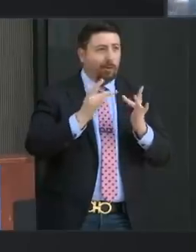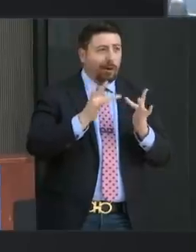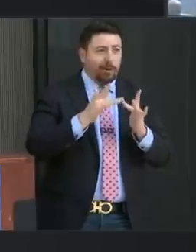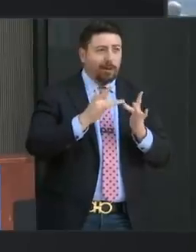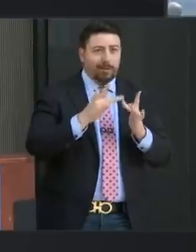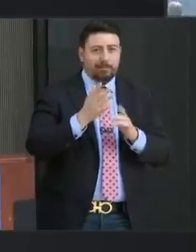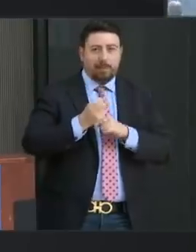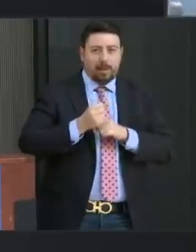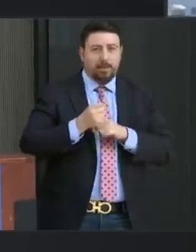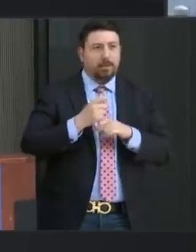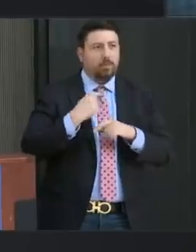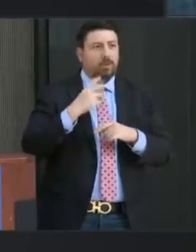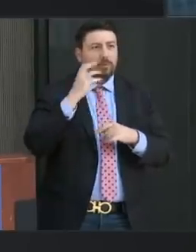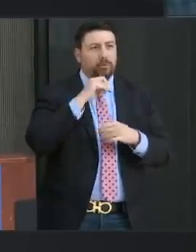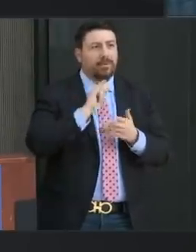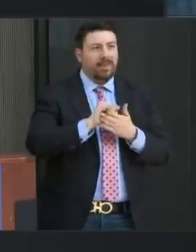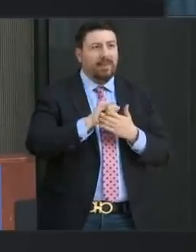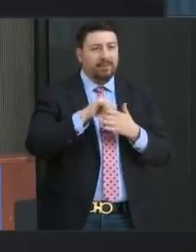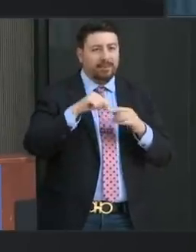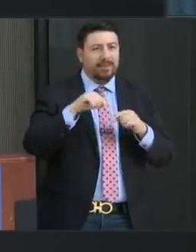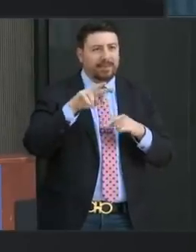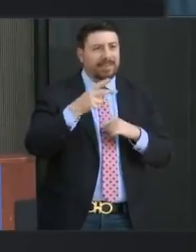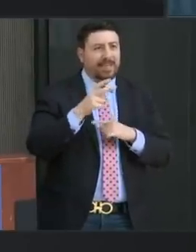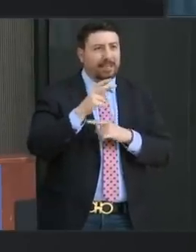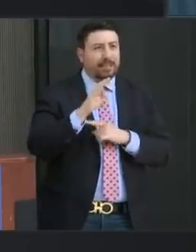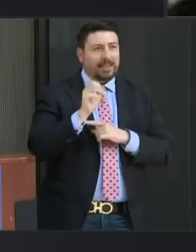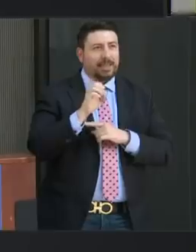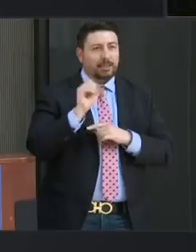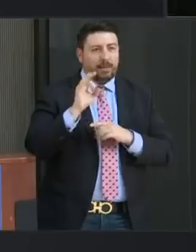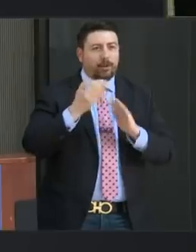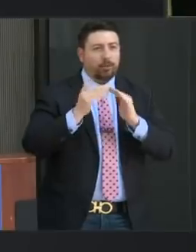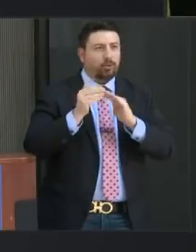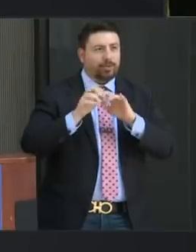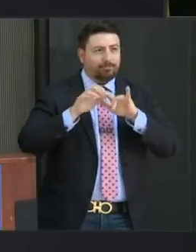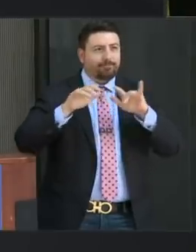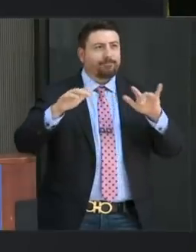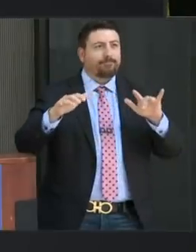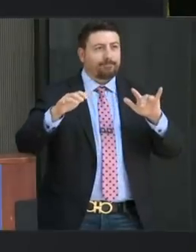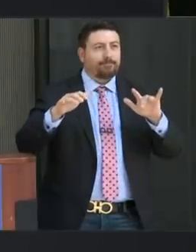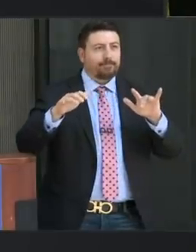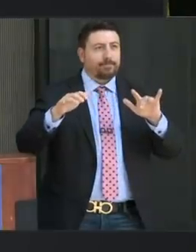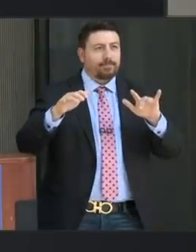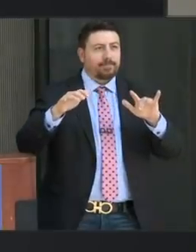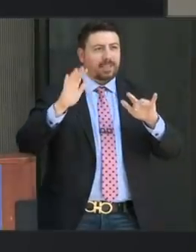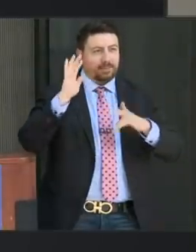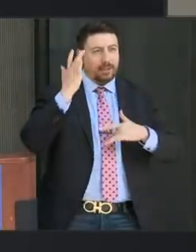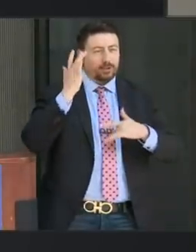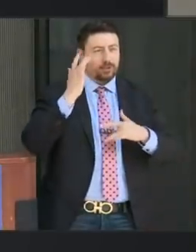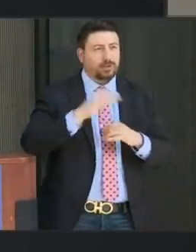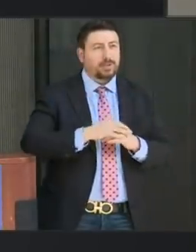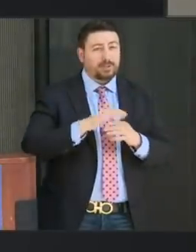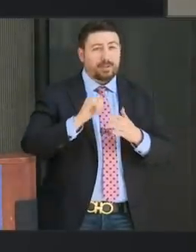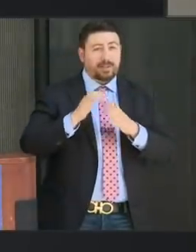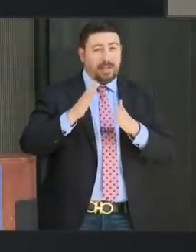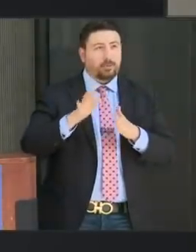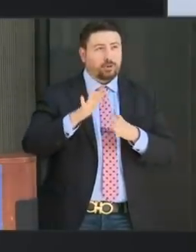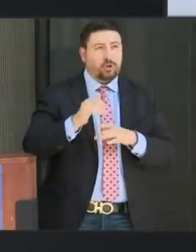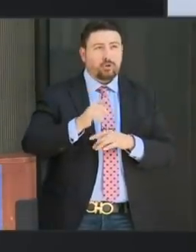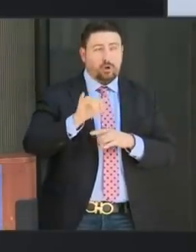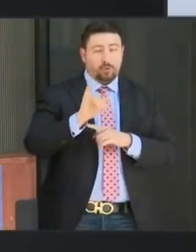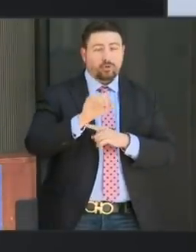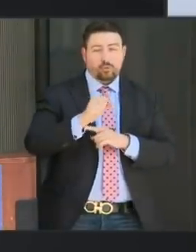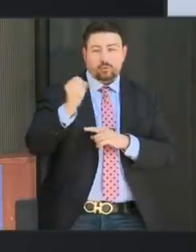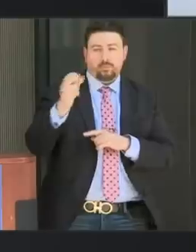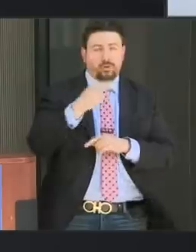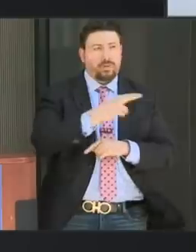presume is our second case of community-acquired infection. And that person is also hospitalized.